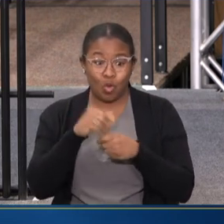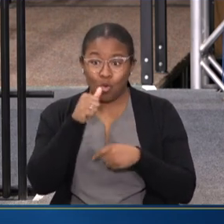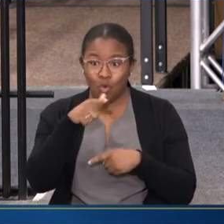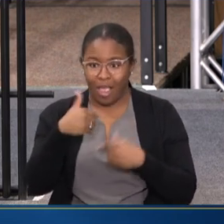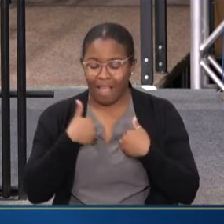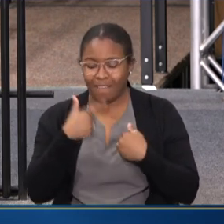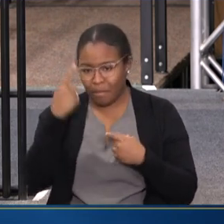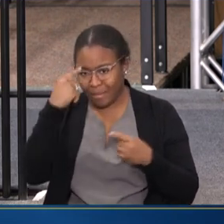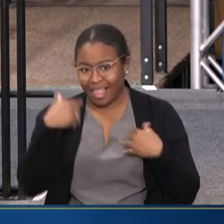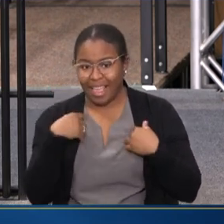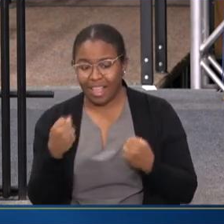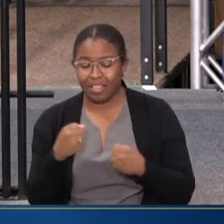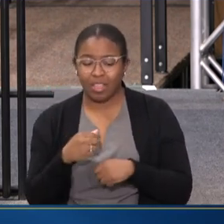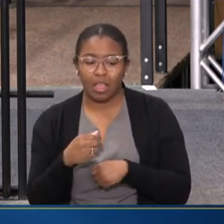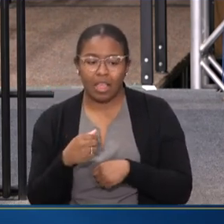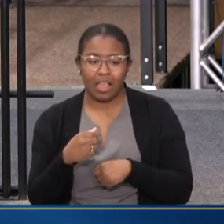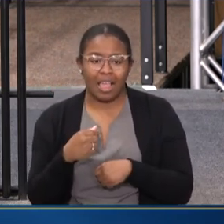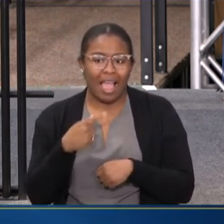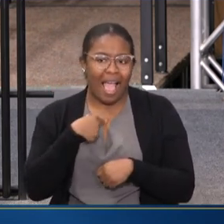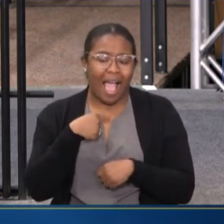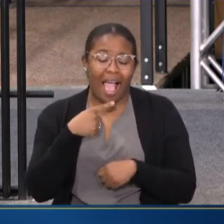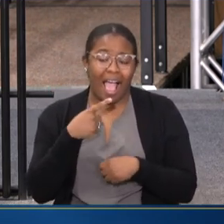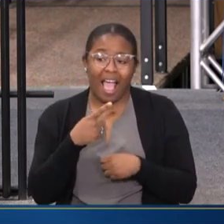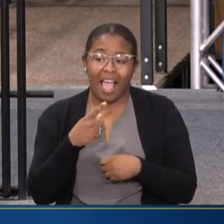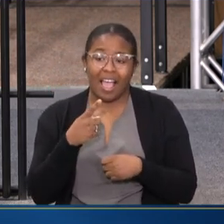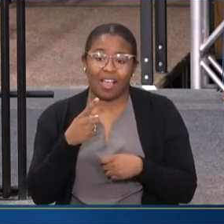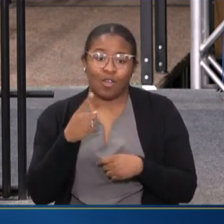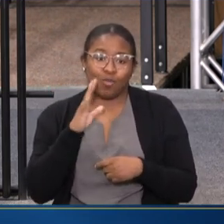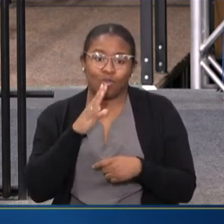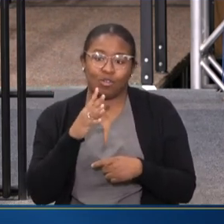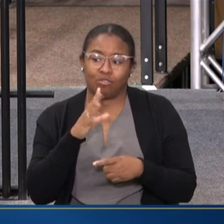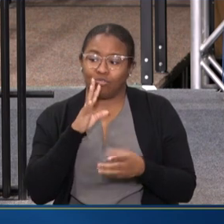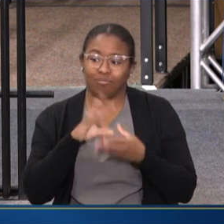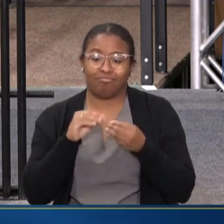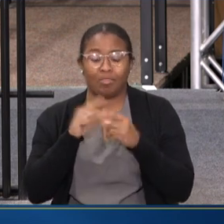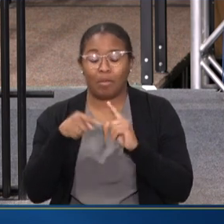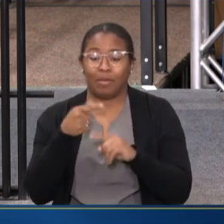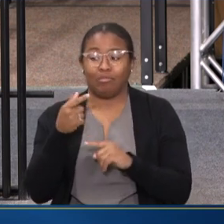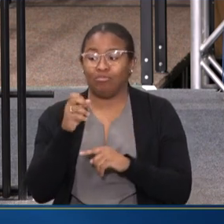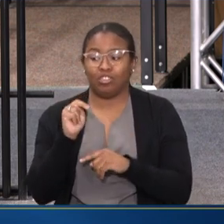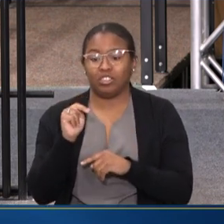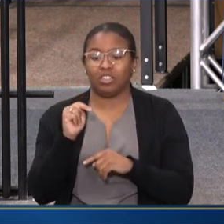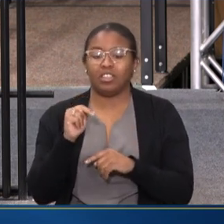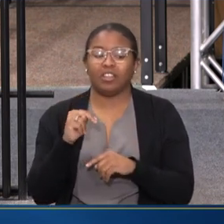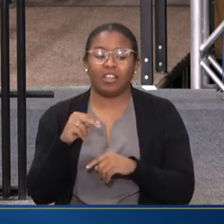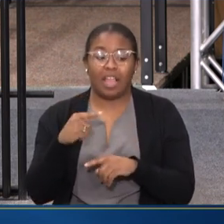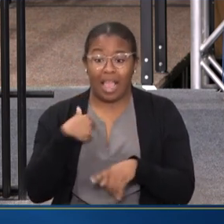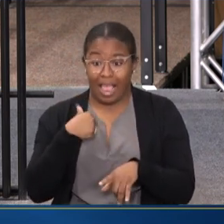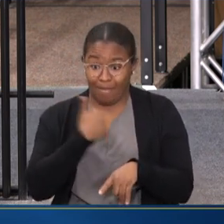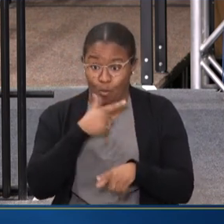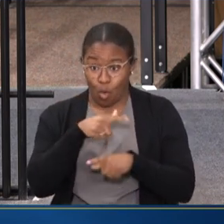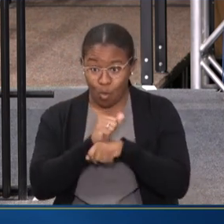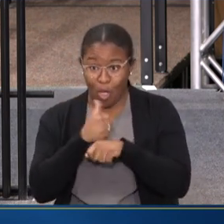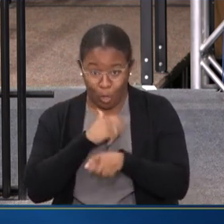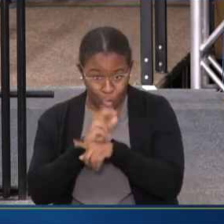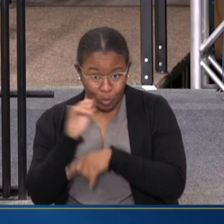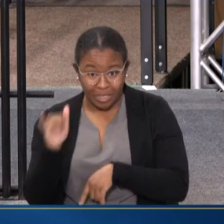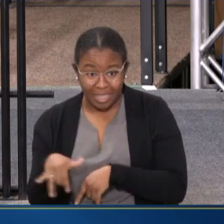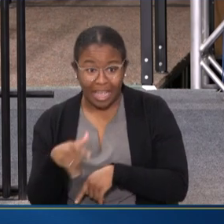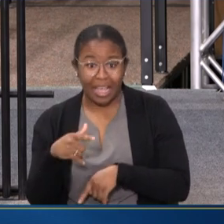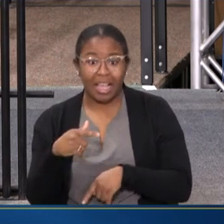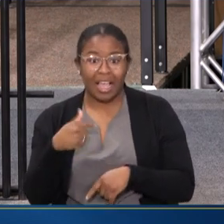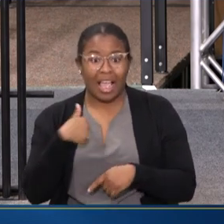MENTAL HEALTH CONDITIONS. I CAN NEVER TALK ENOUGH ABOUT JAN. I'VE USED IT AS A WORKER, AS AN EMPLOYEE WITH A